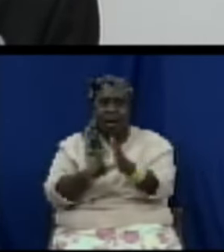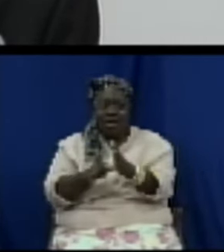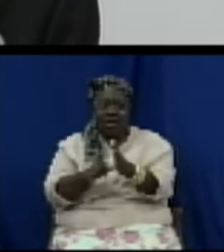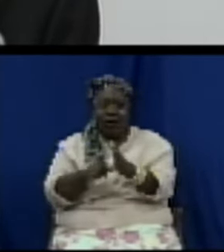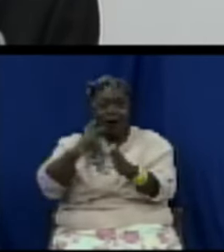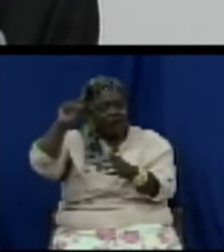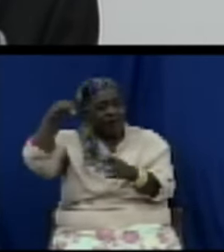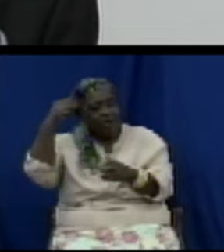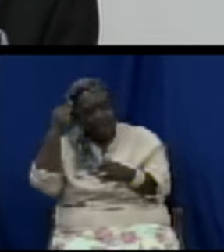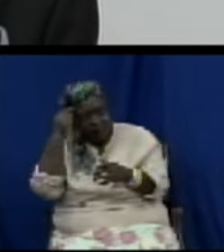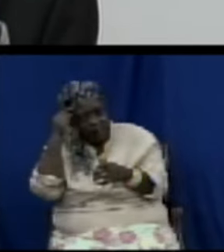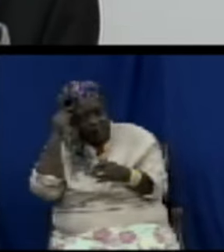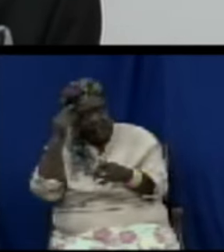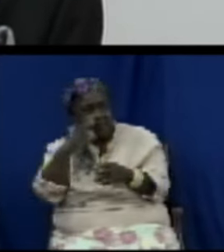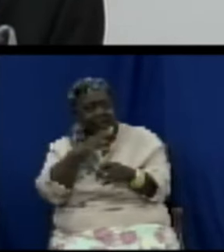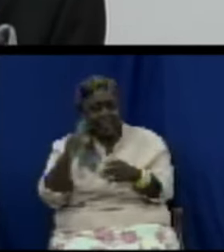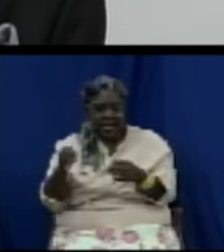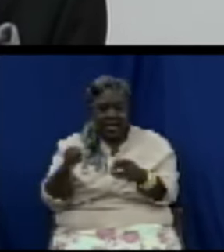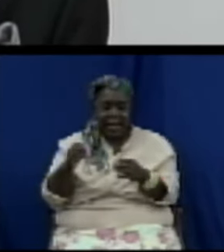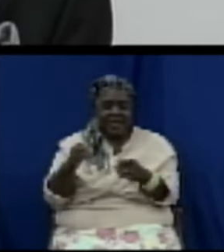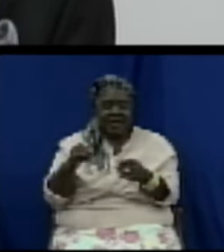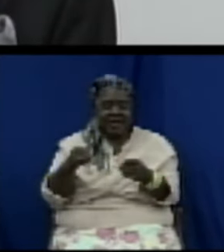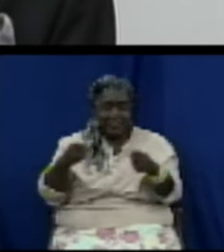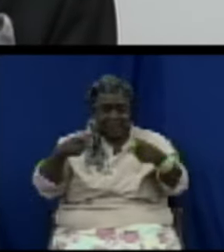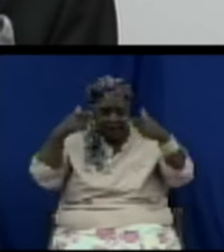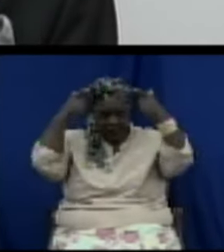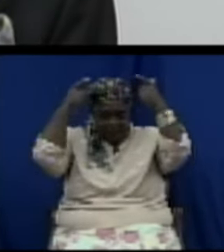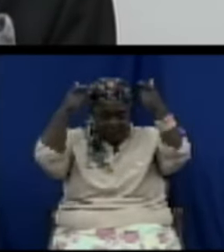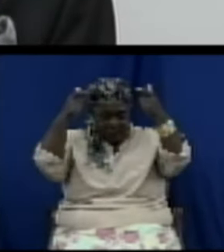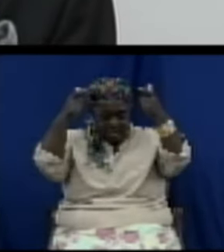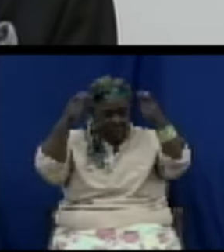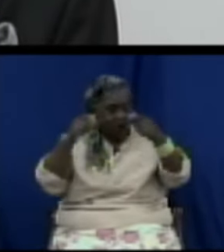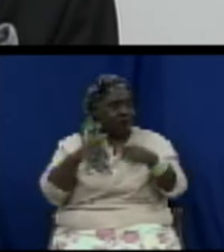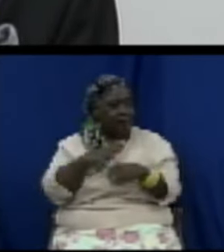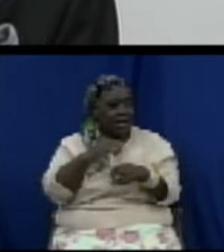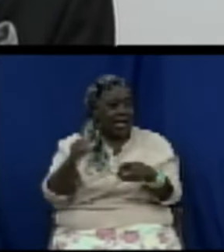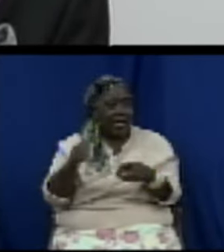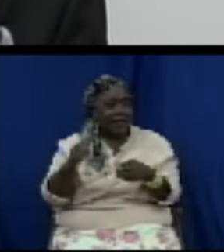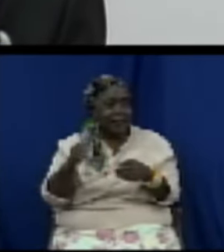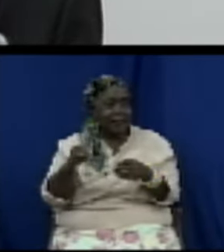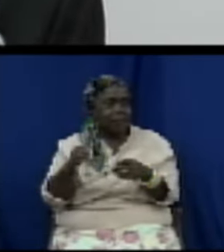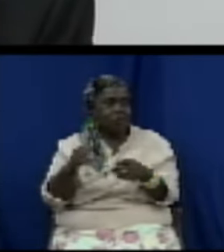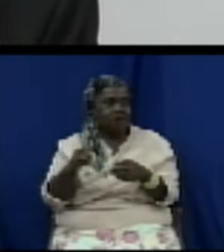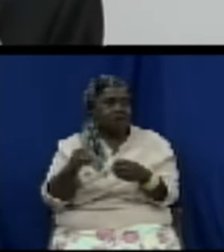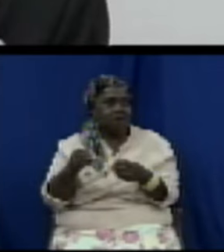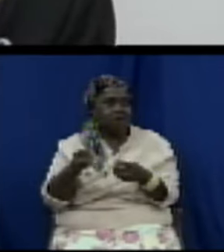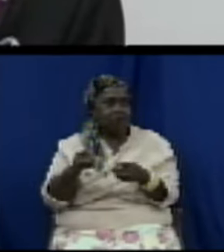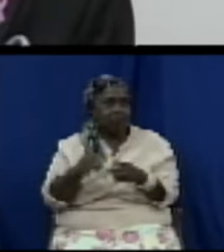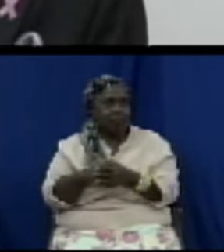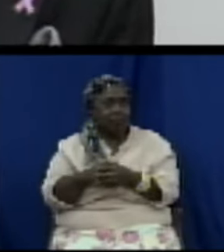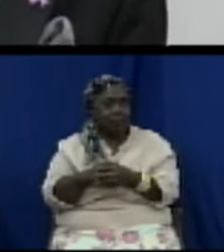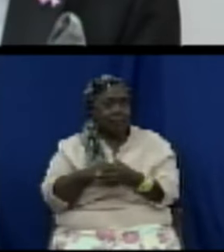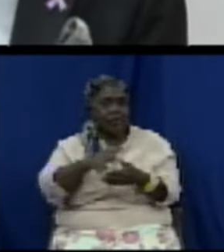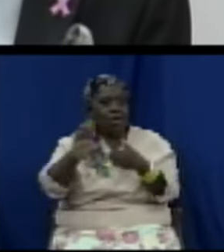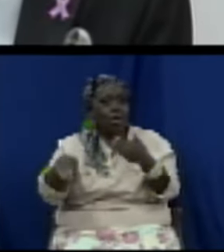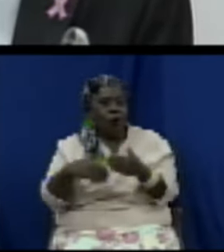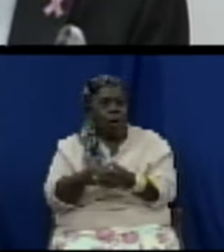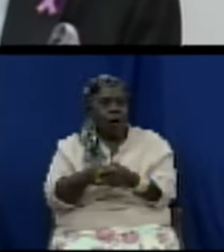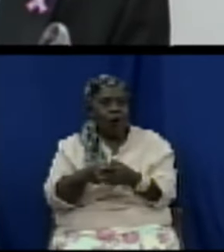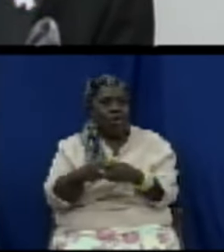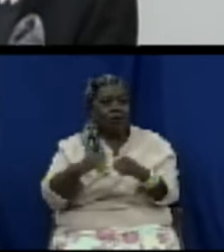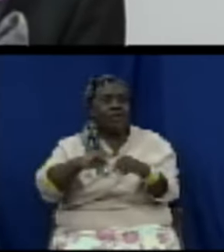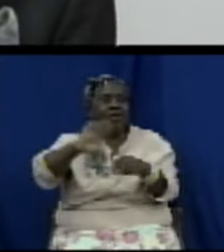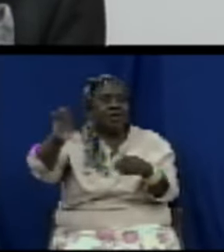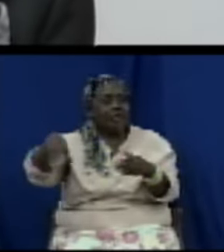course is bound to be involved in such transaction the consumer